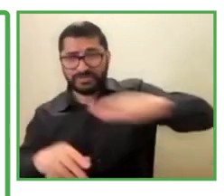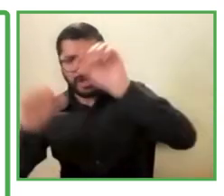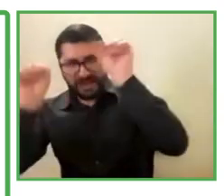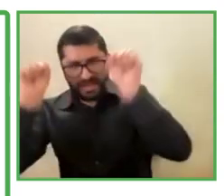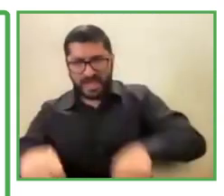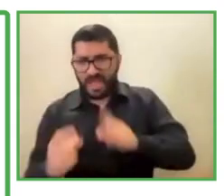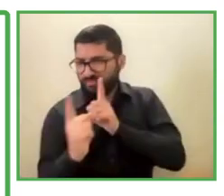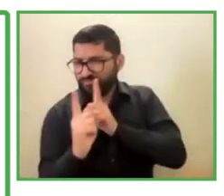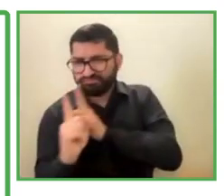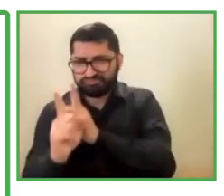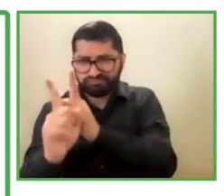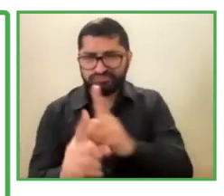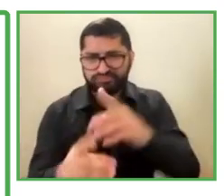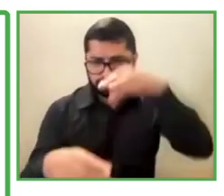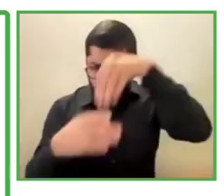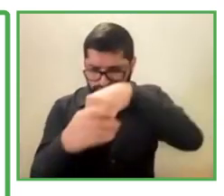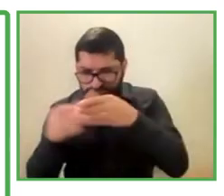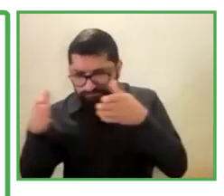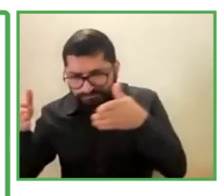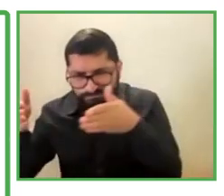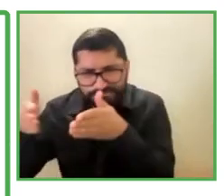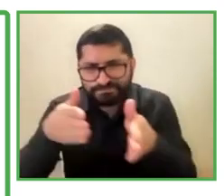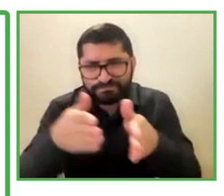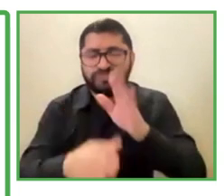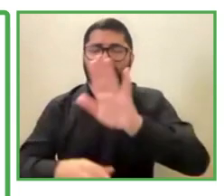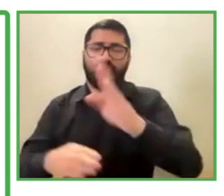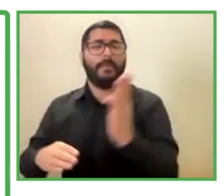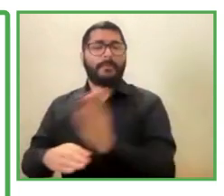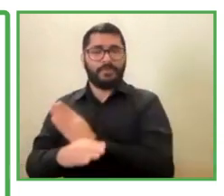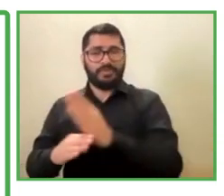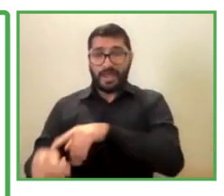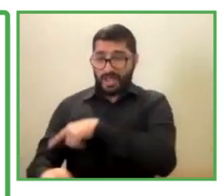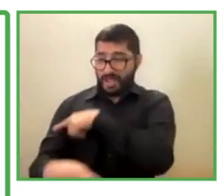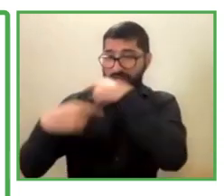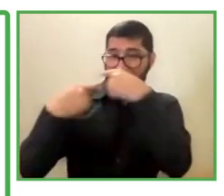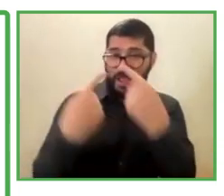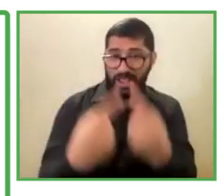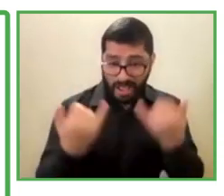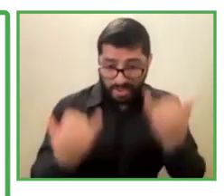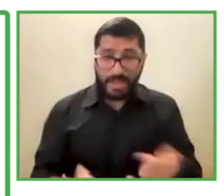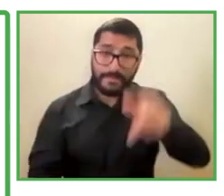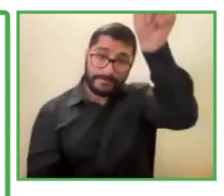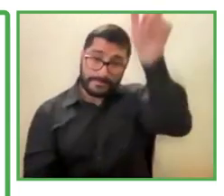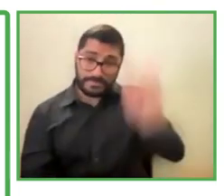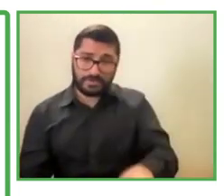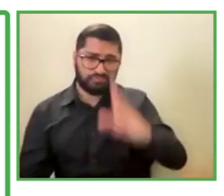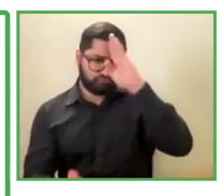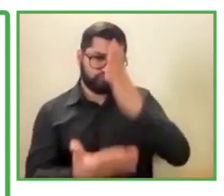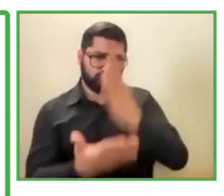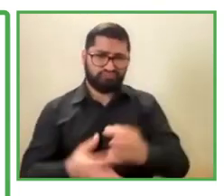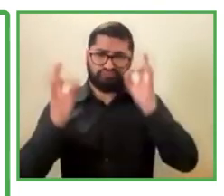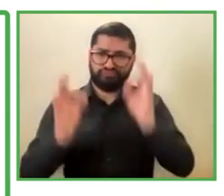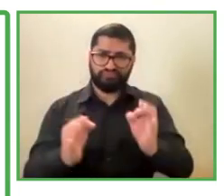path within the company. Till even they decide to leave. Or.